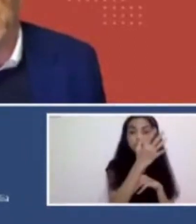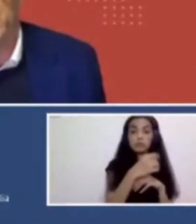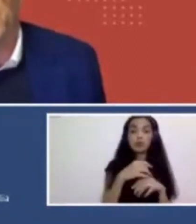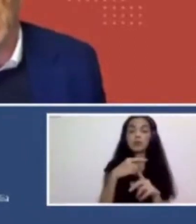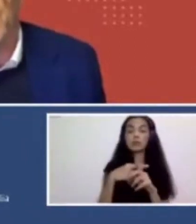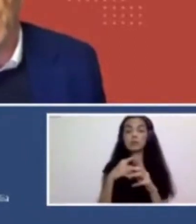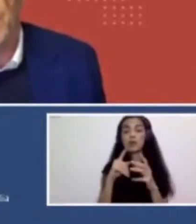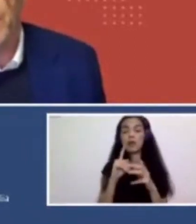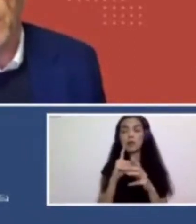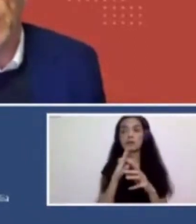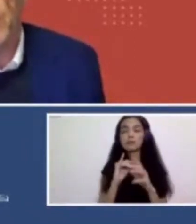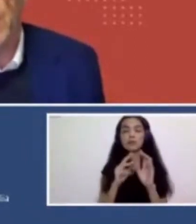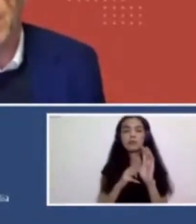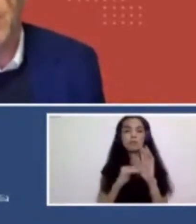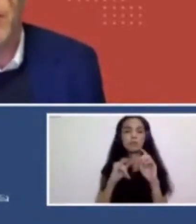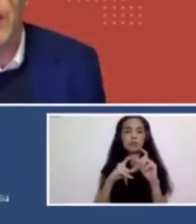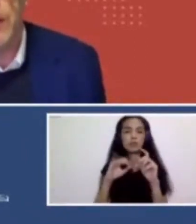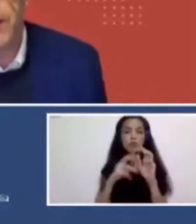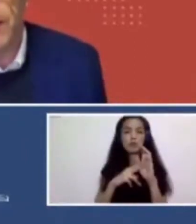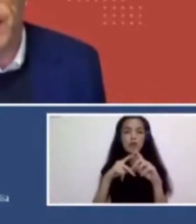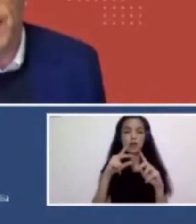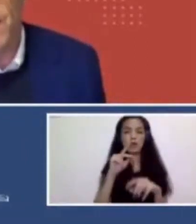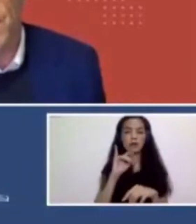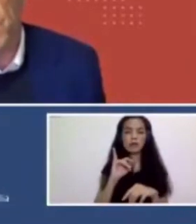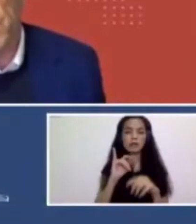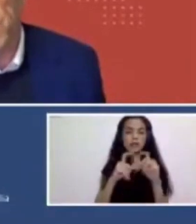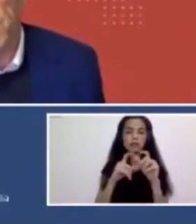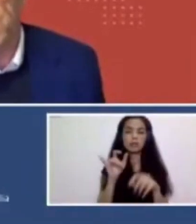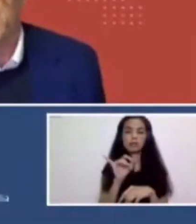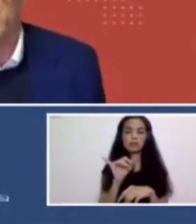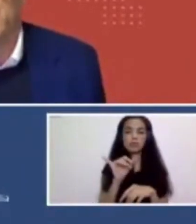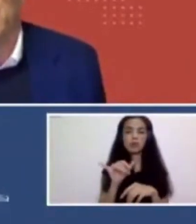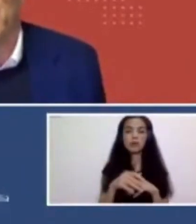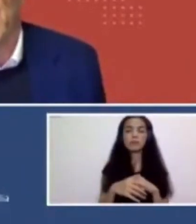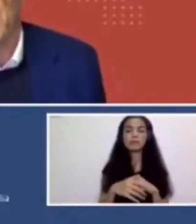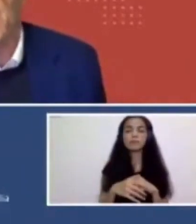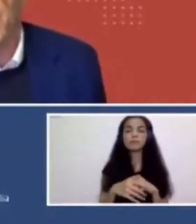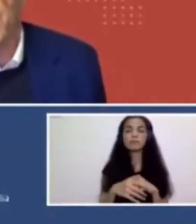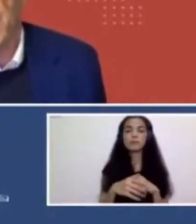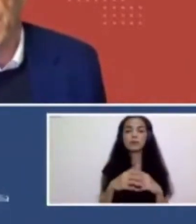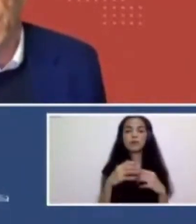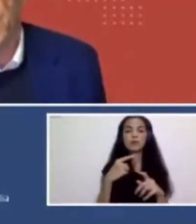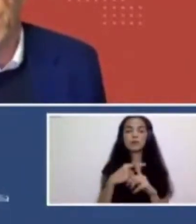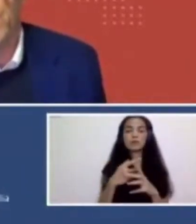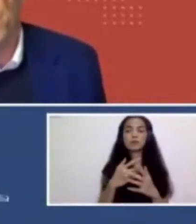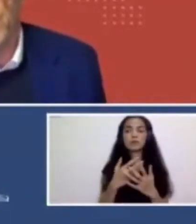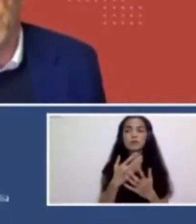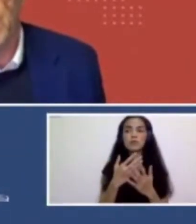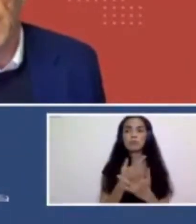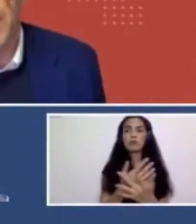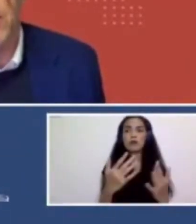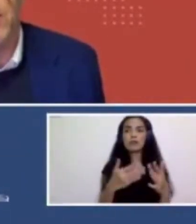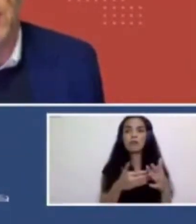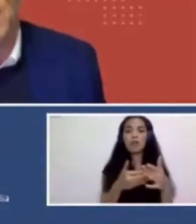more. I mean, one could say that perhaps public, permanent public art is a bit redundant in the age of climate change. Um, and maybe there are